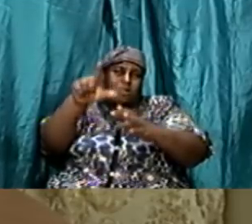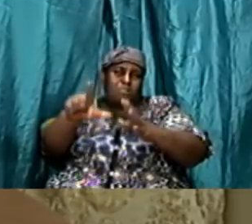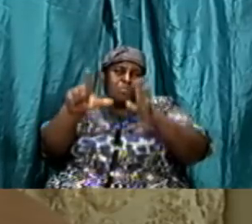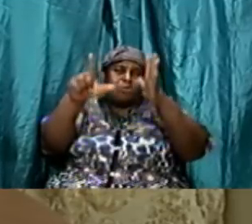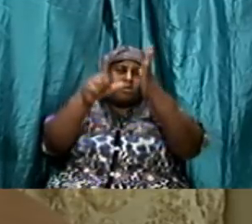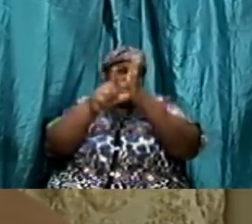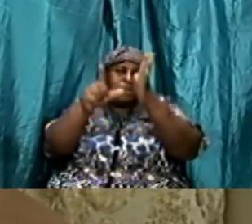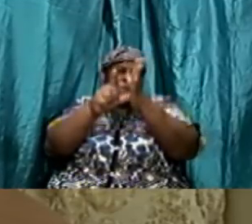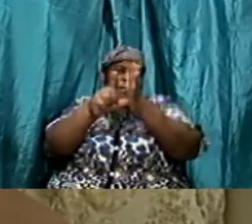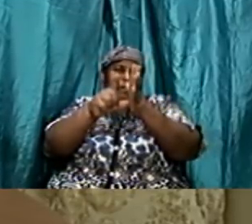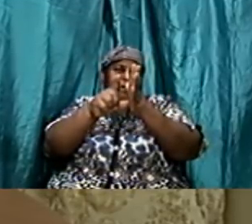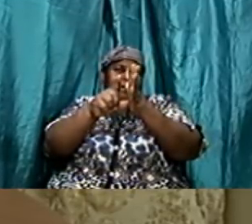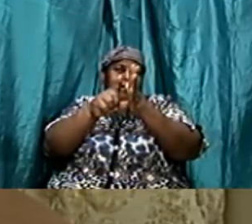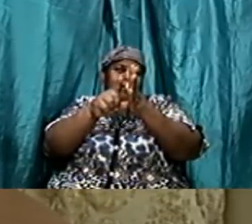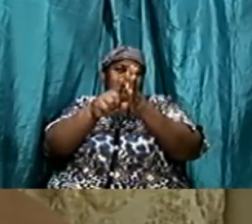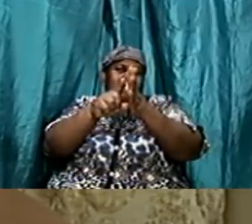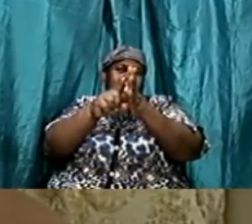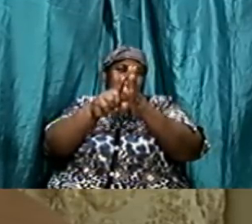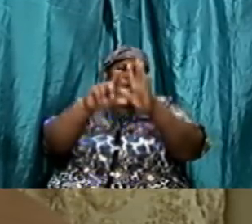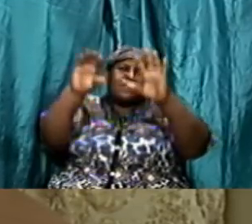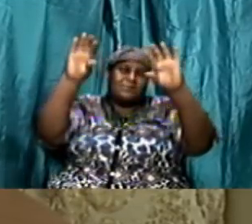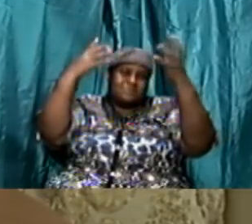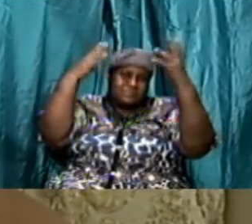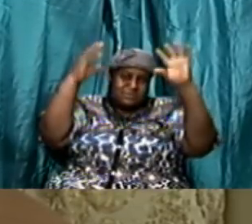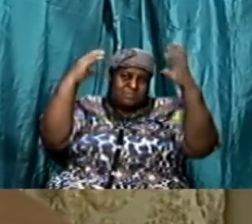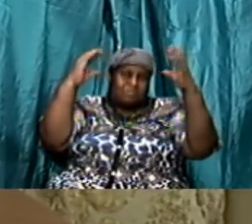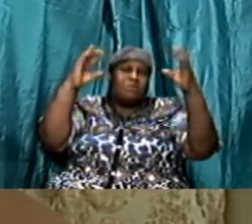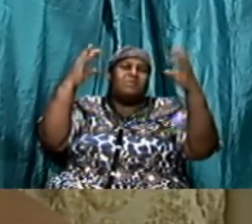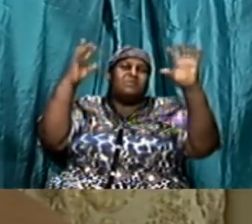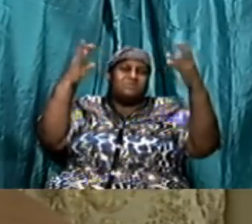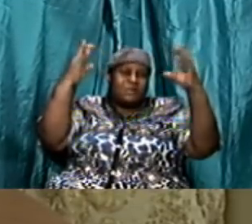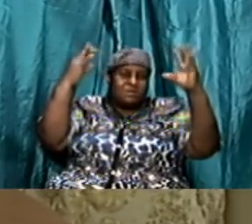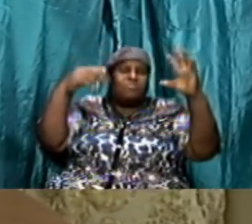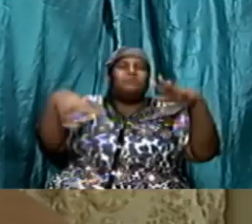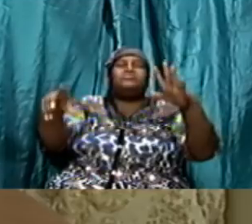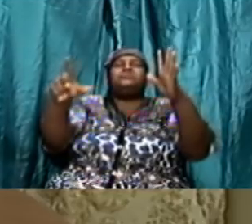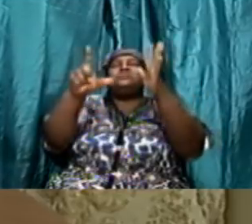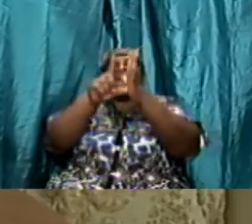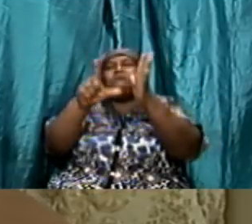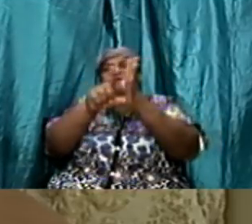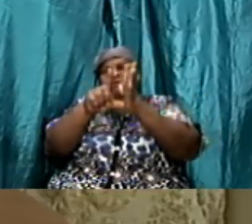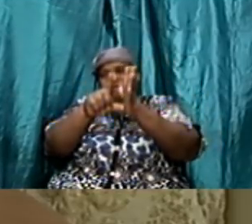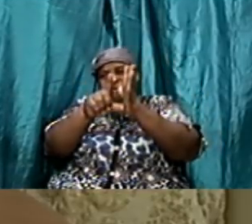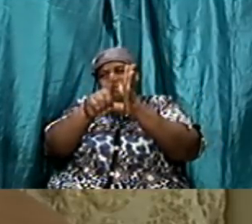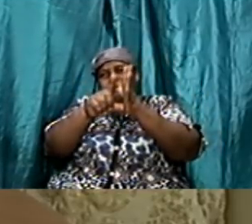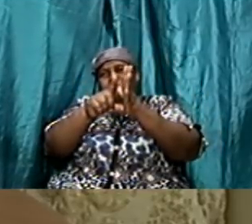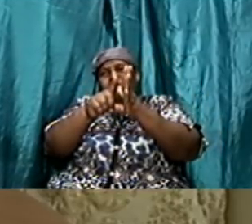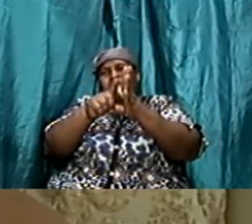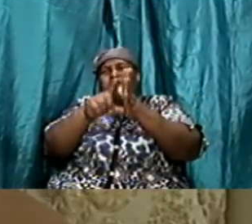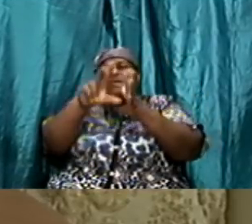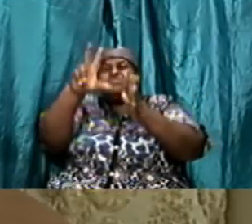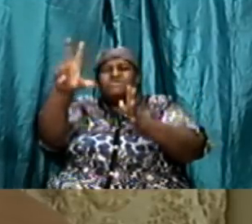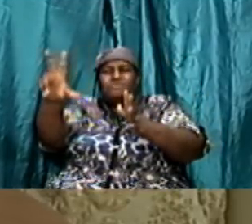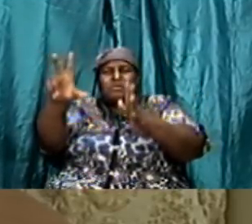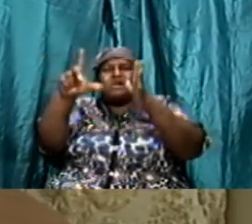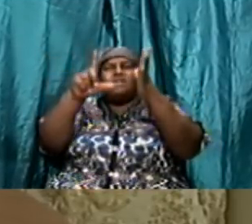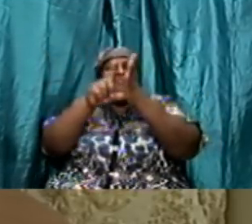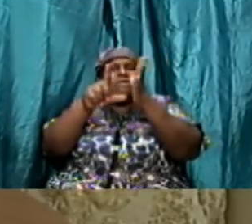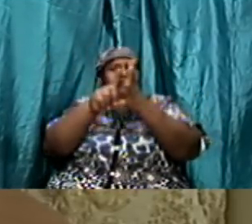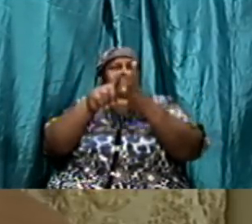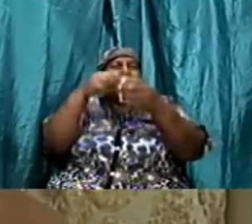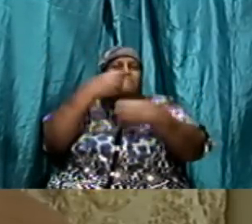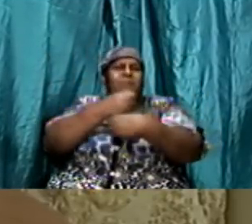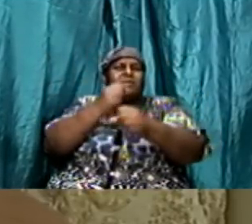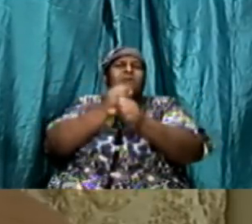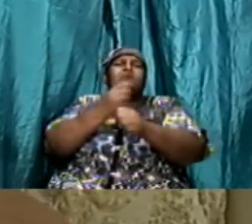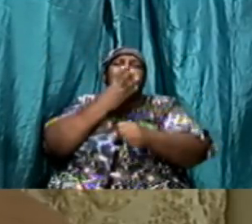the civil law and the ceremonial law we did say that these three laws um were what make up the what the jews would have